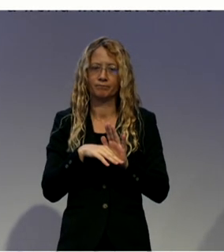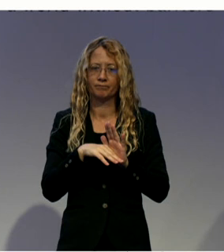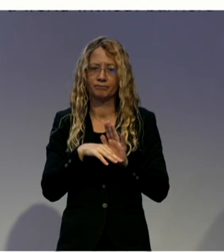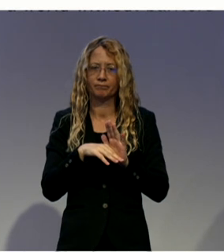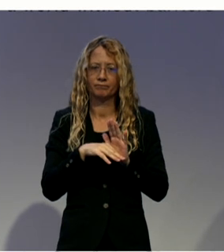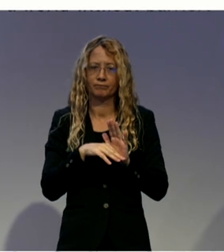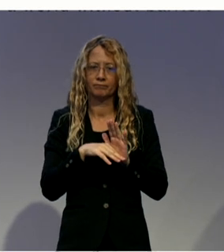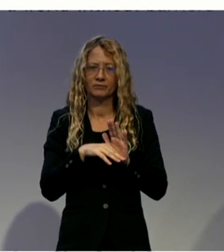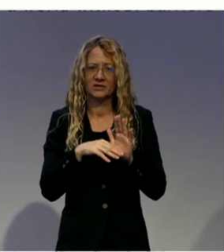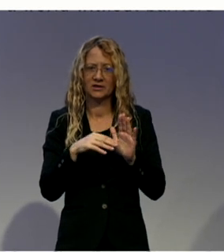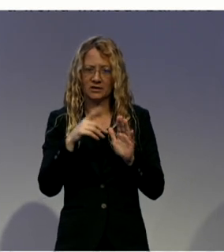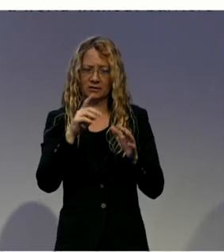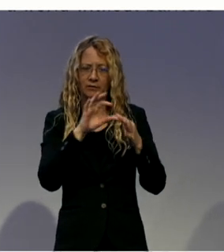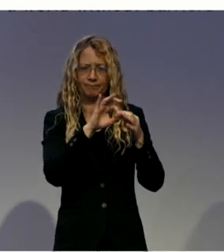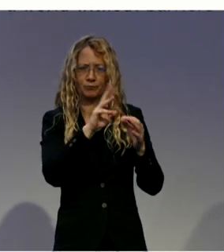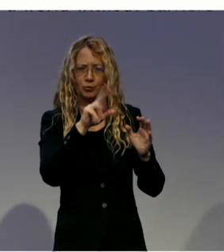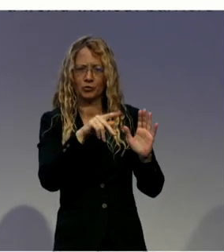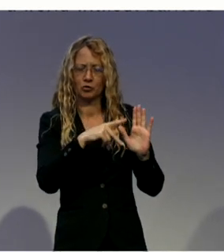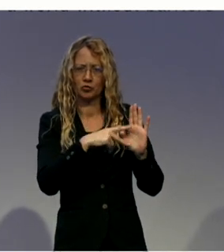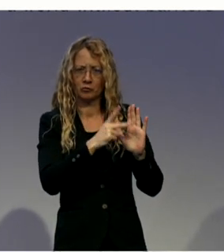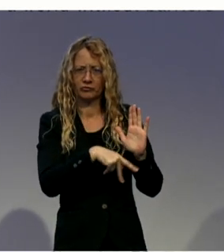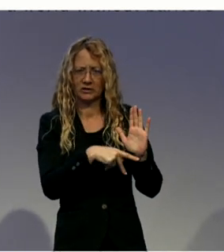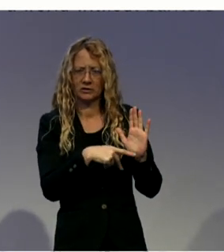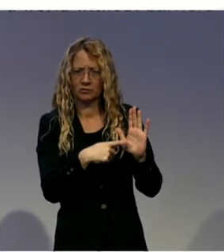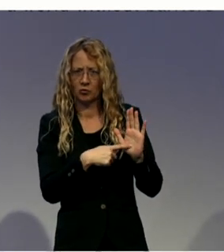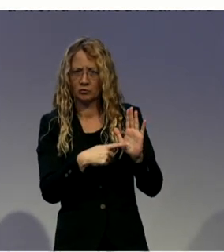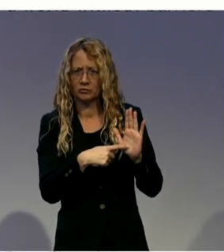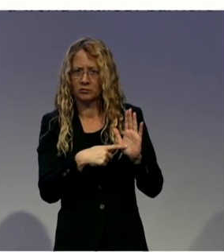explain a little bit more in a video that we will pass.